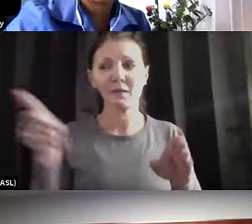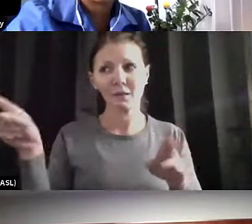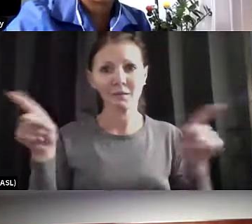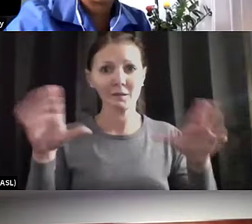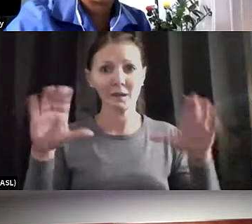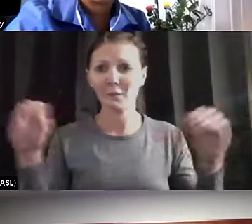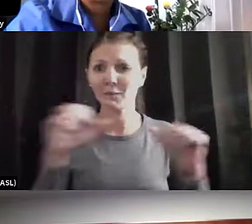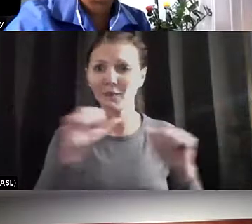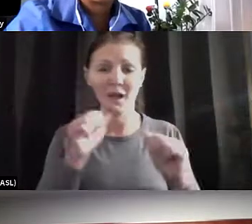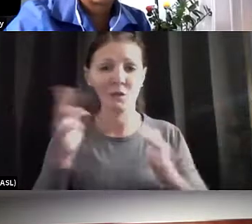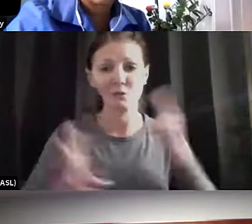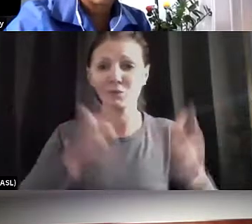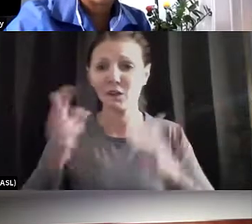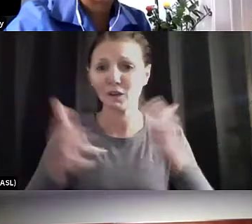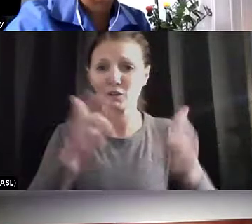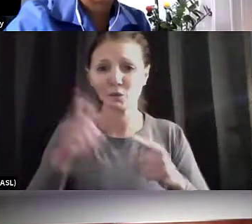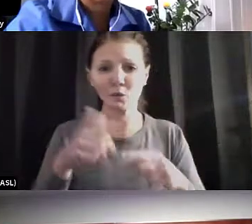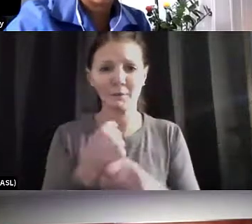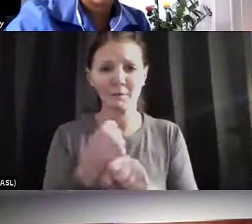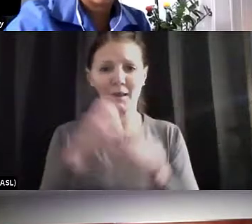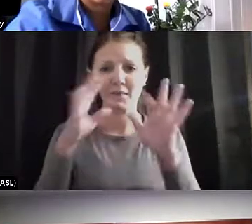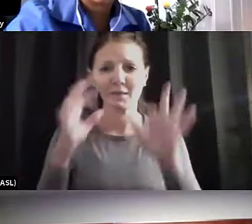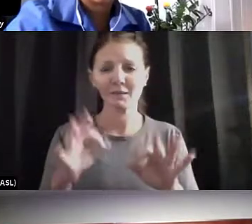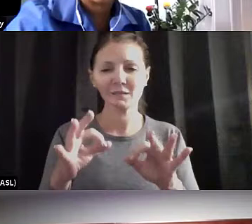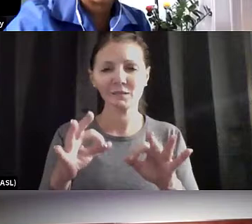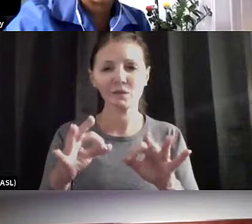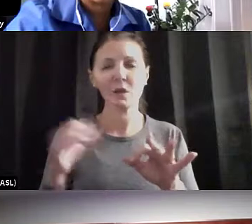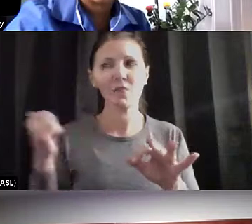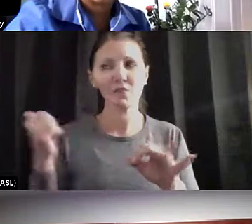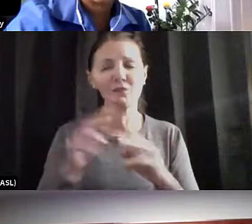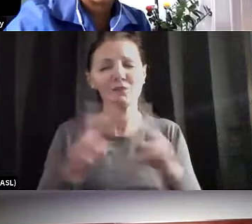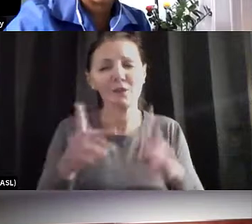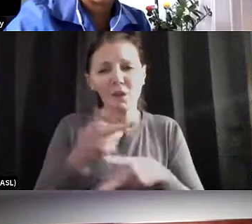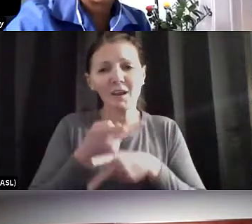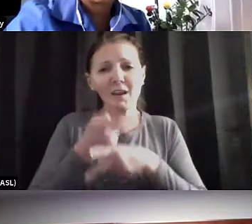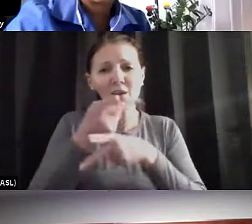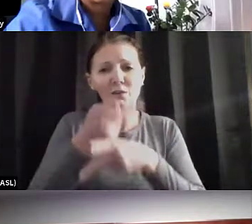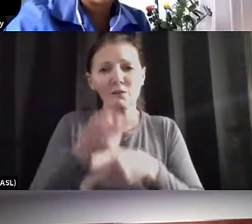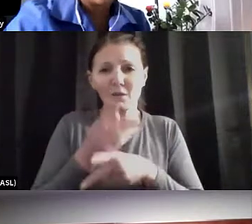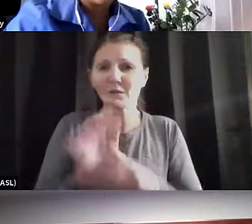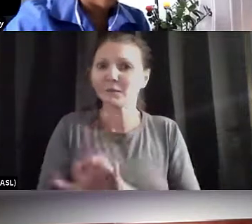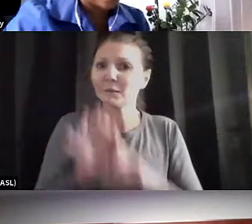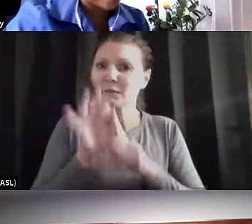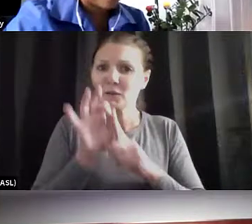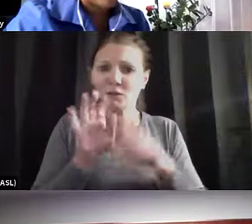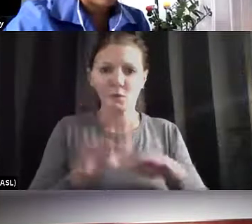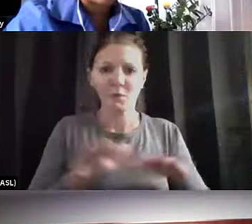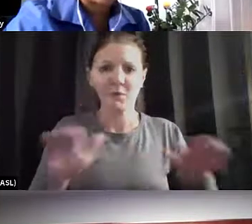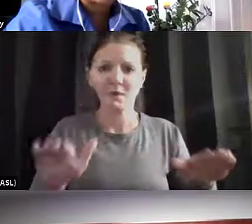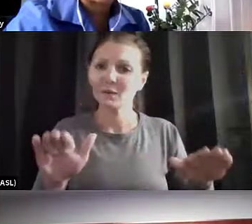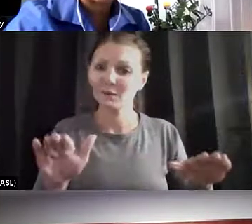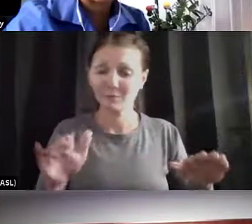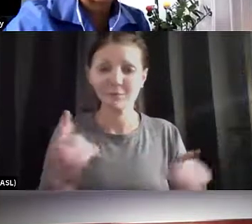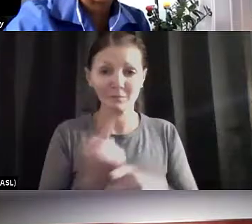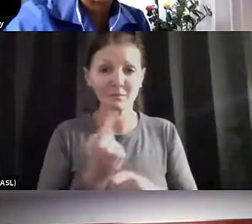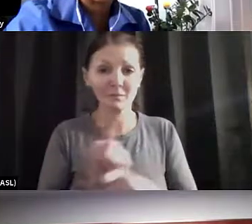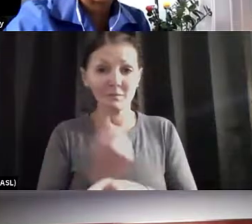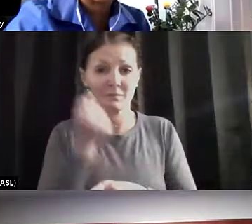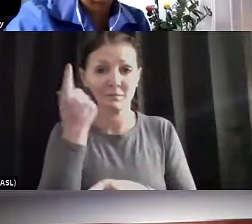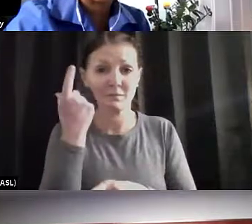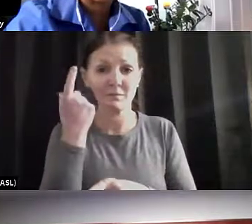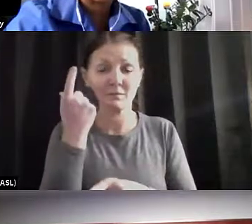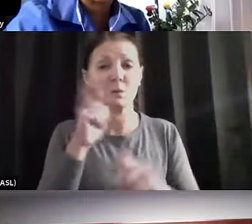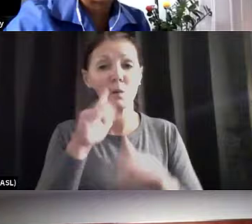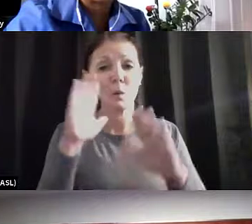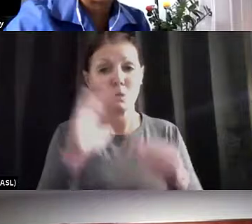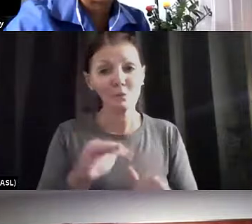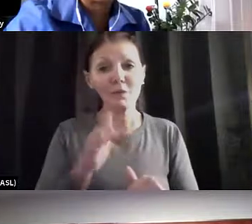don't rush into decision-making. And they have been extra careful with the kids, rightfully so, in my opinion. So